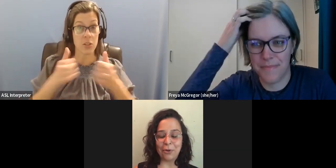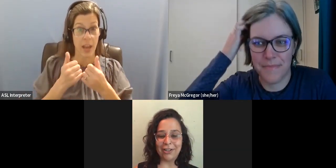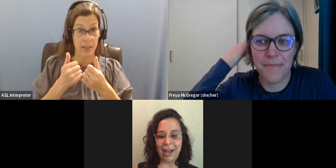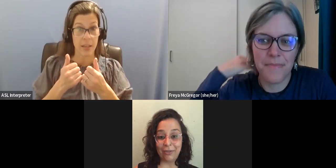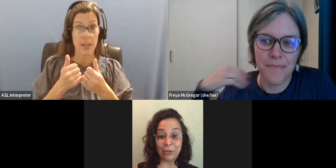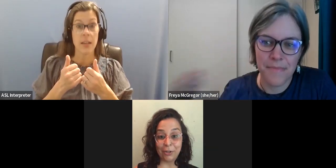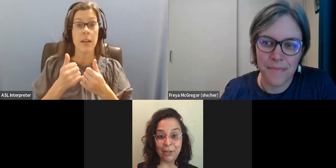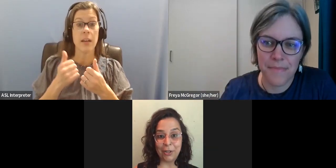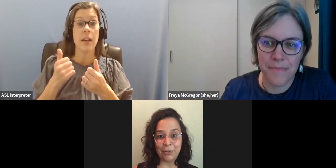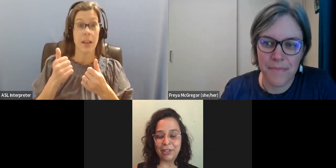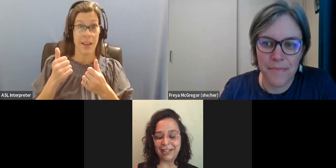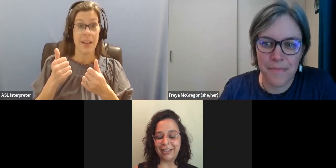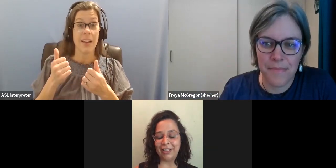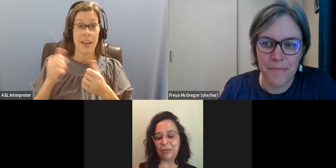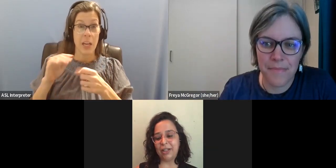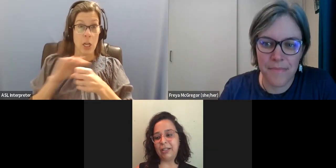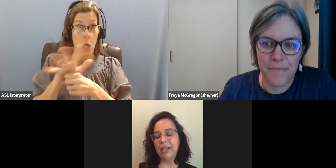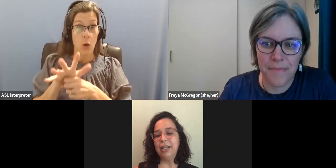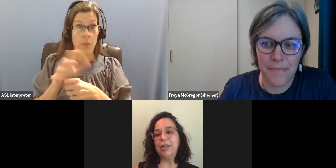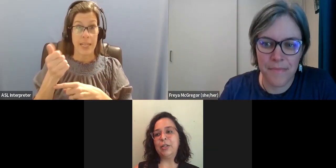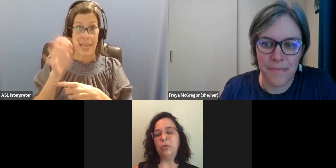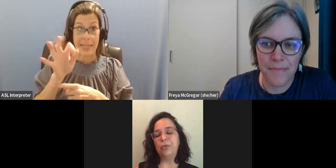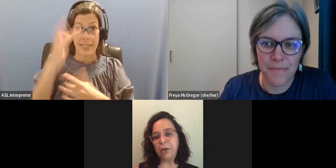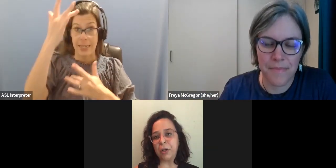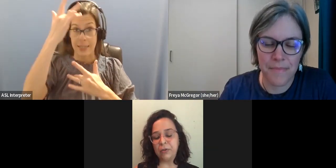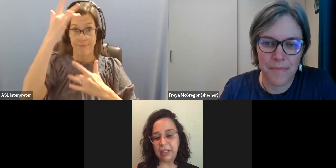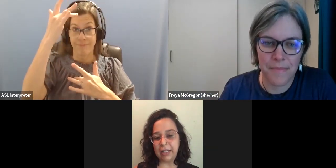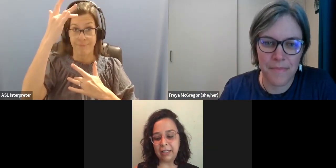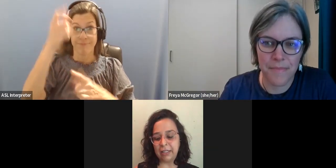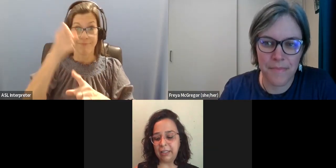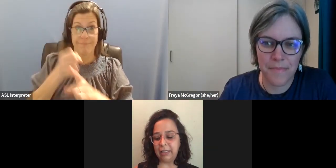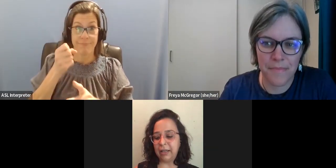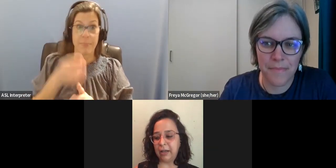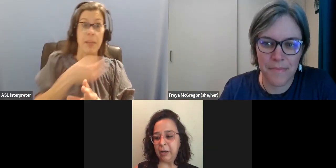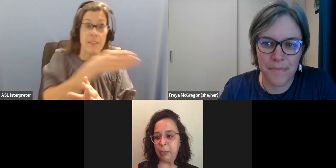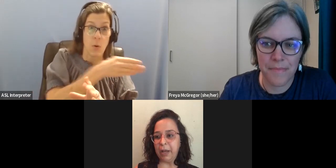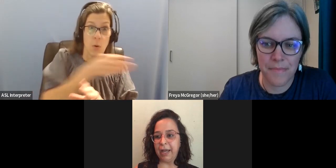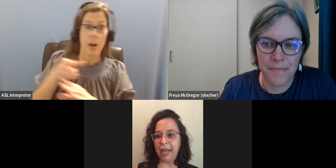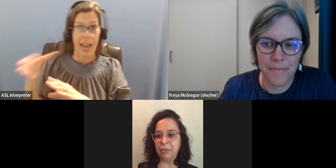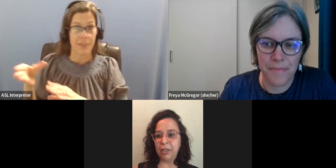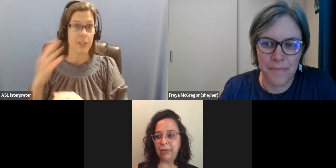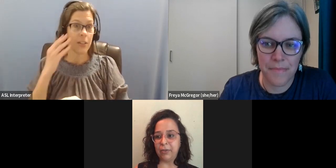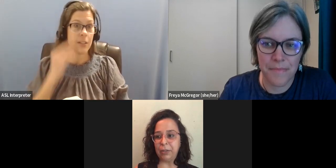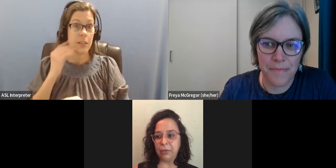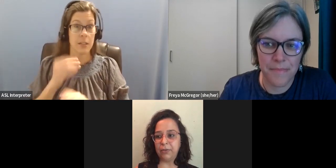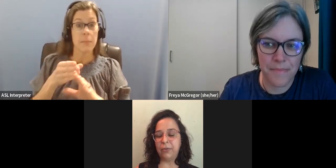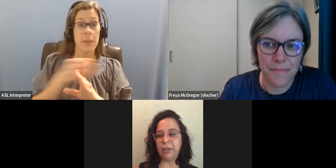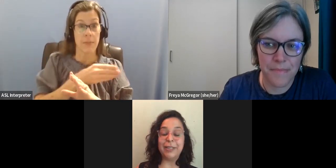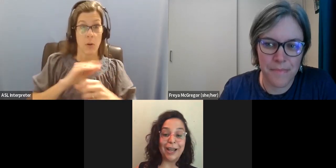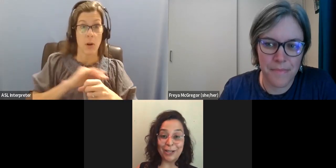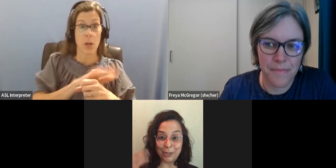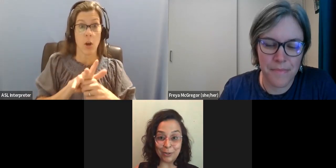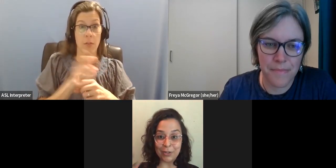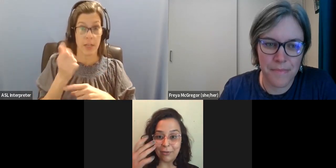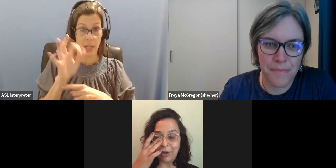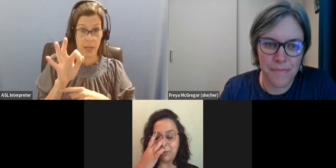before and after COVID-19 right. So before COVID-19, I had been living with